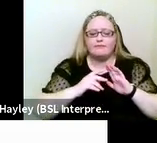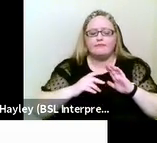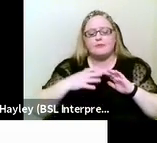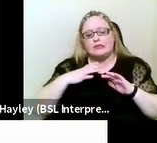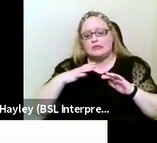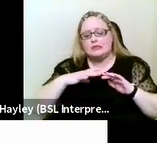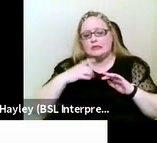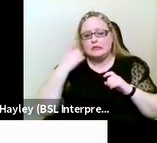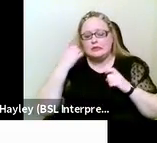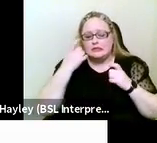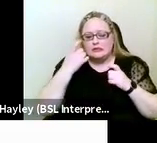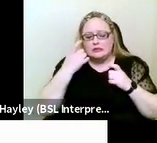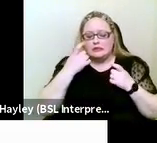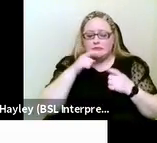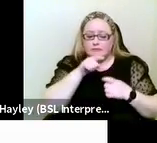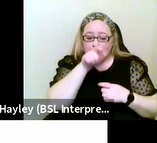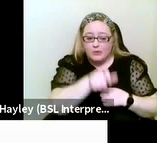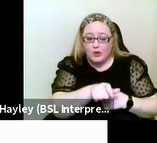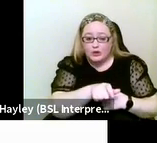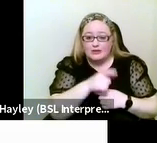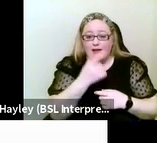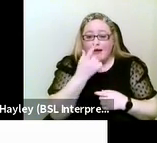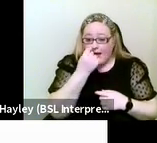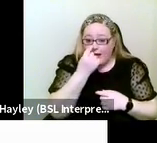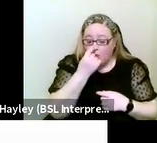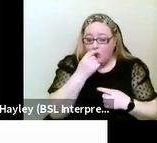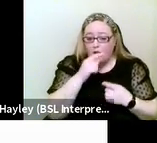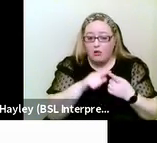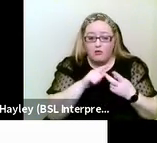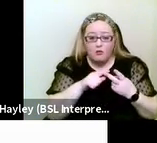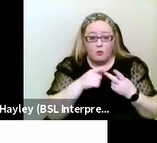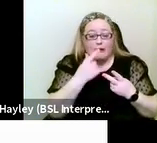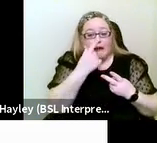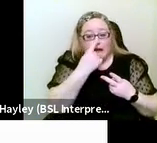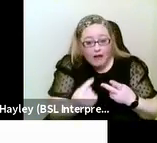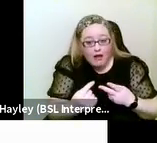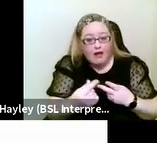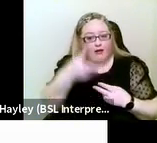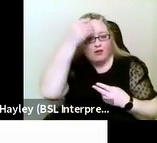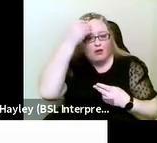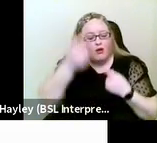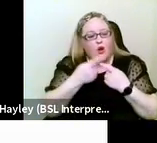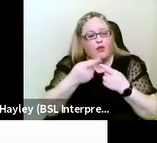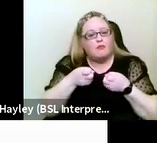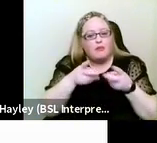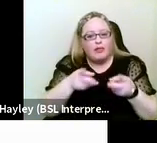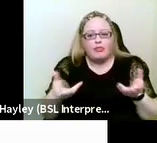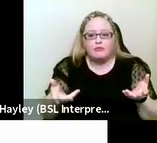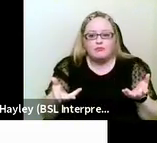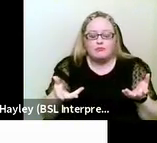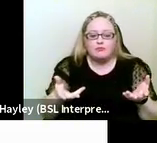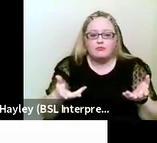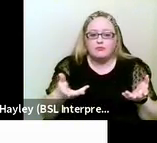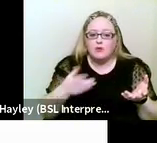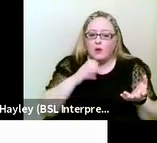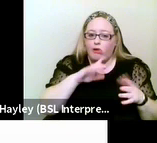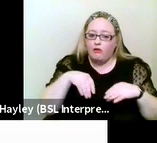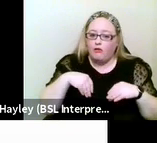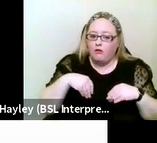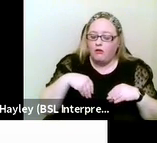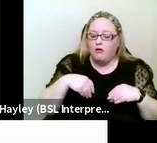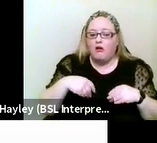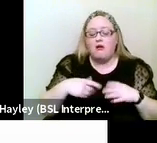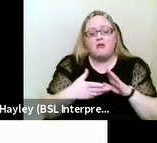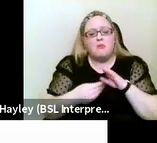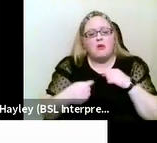able and how willing is the person to learn new methods. If I've spent my entire life in the hearing sighted